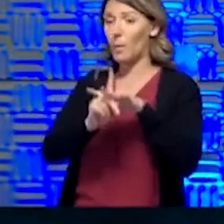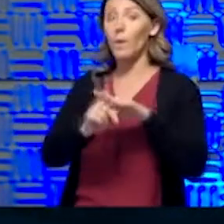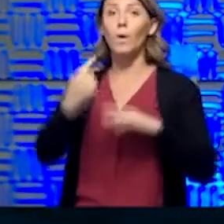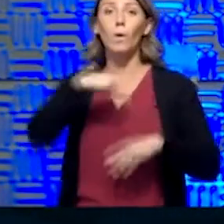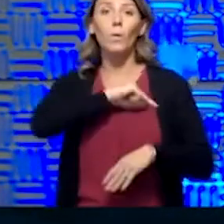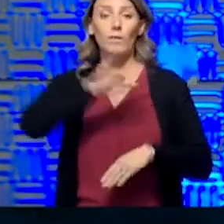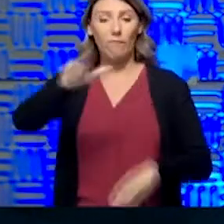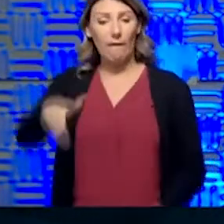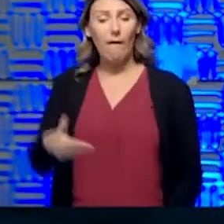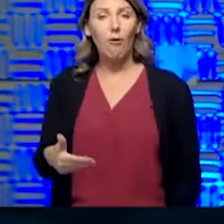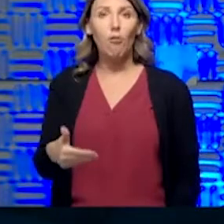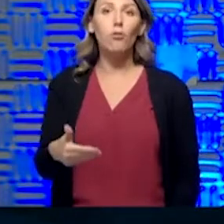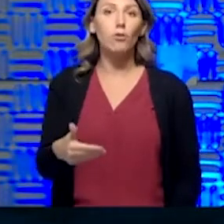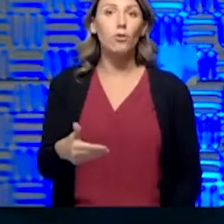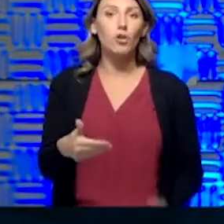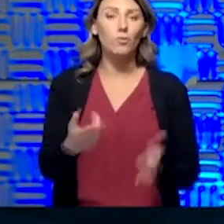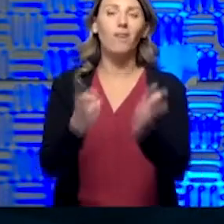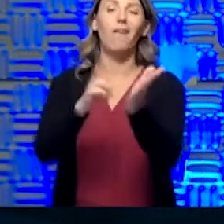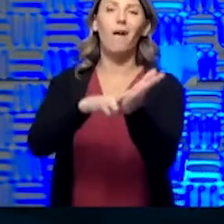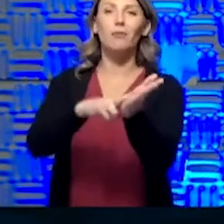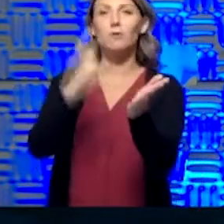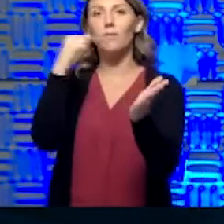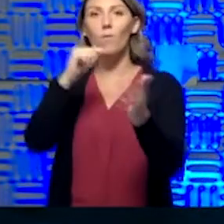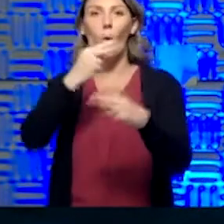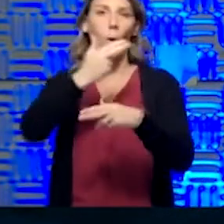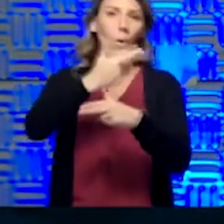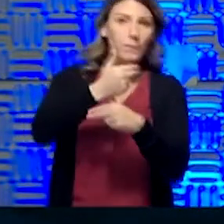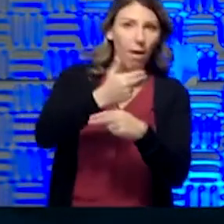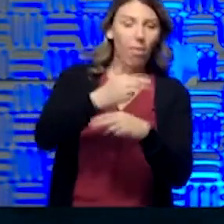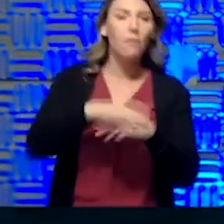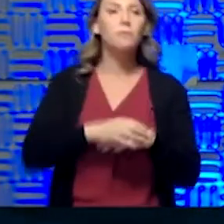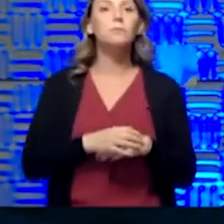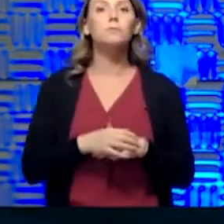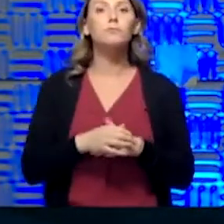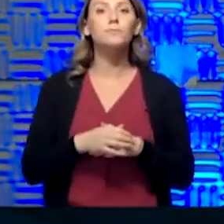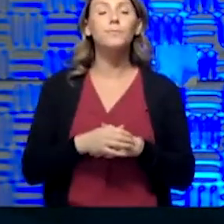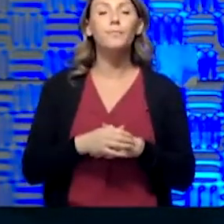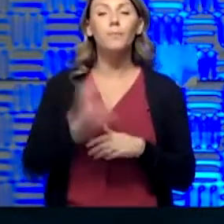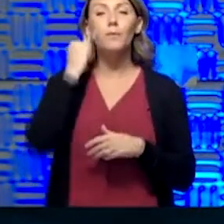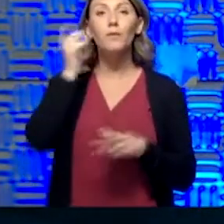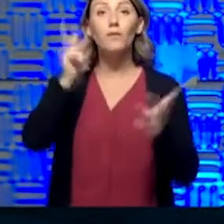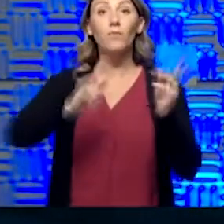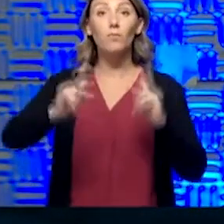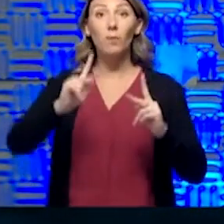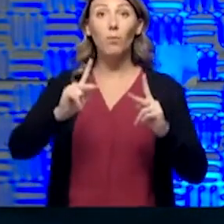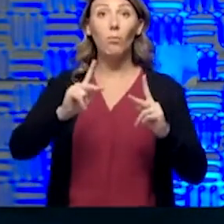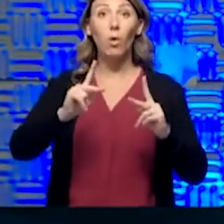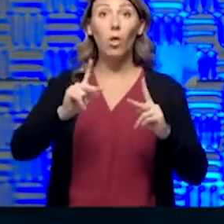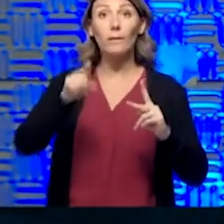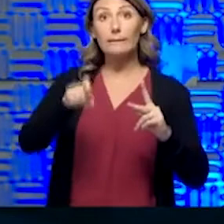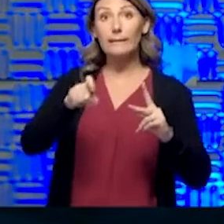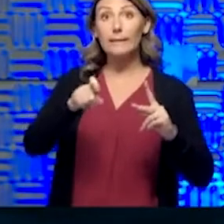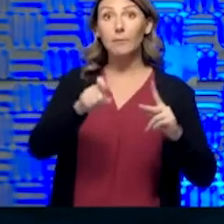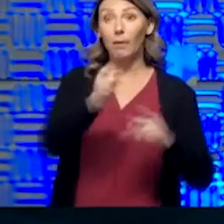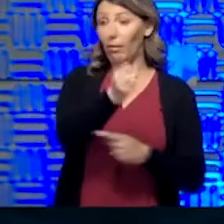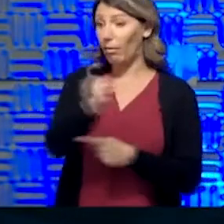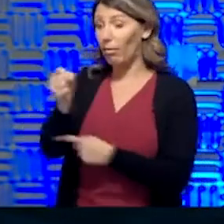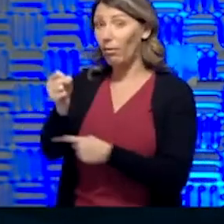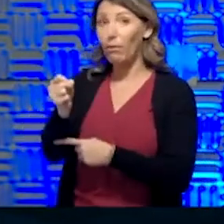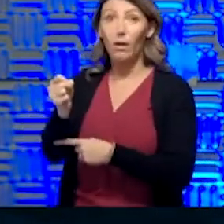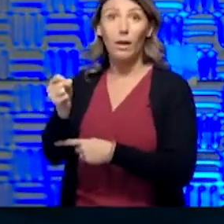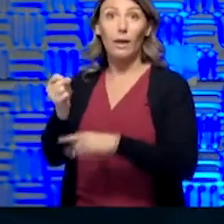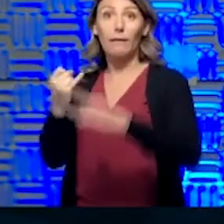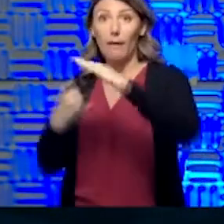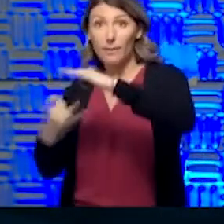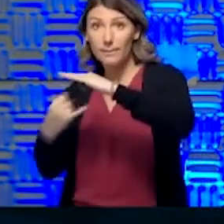contracted for hotels so that if they are put into quarantine, we'll have a comfortable area to do